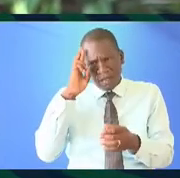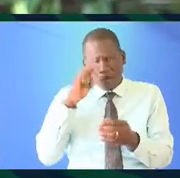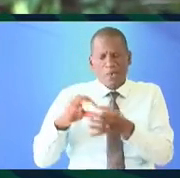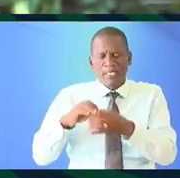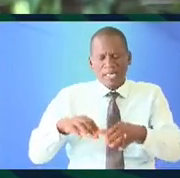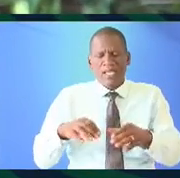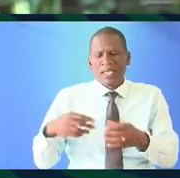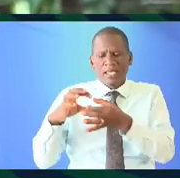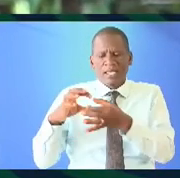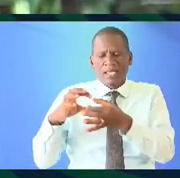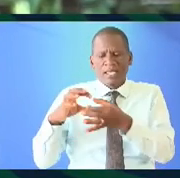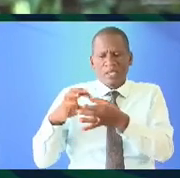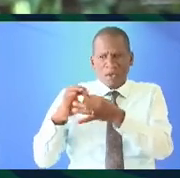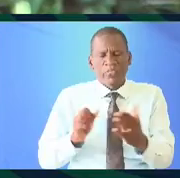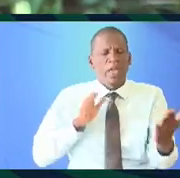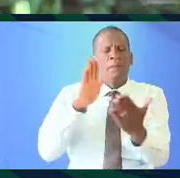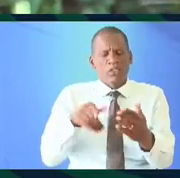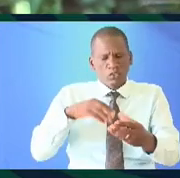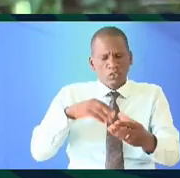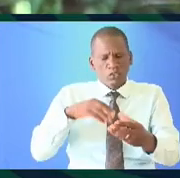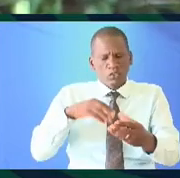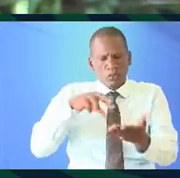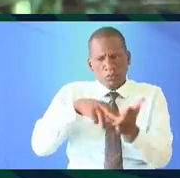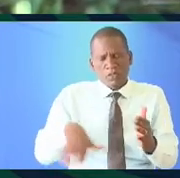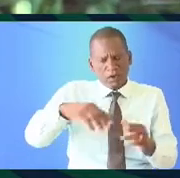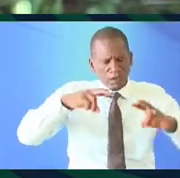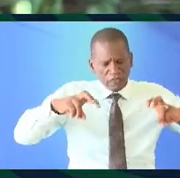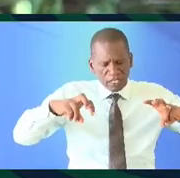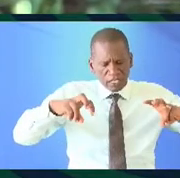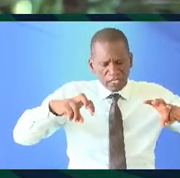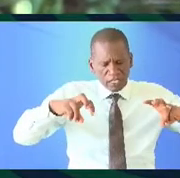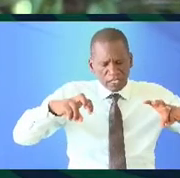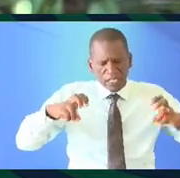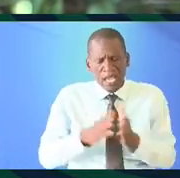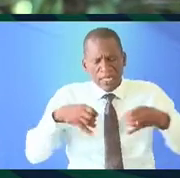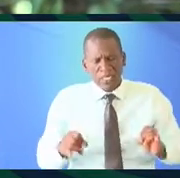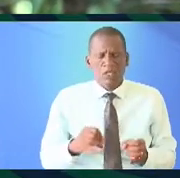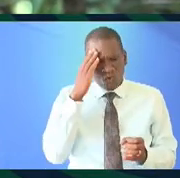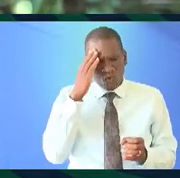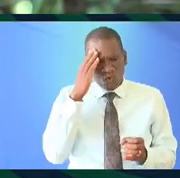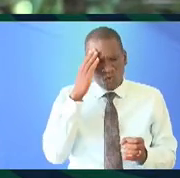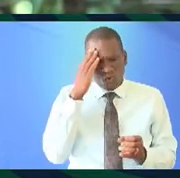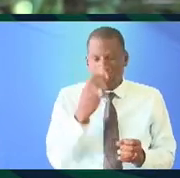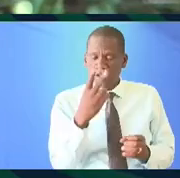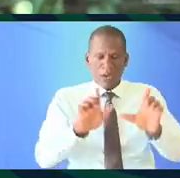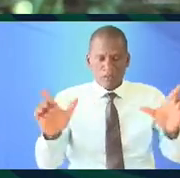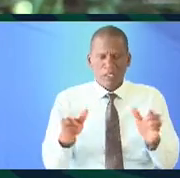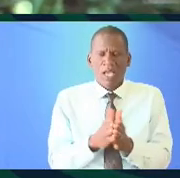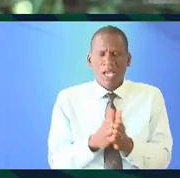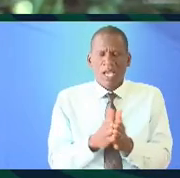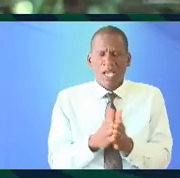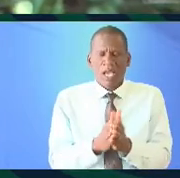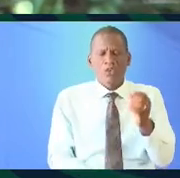heritage and the approach to that textile project was around investigating and trying to find a visual language